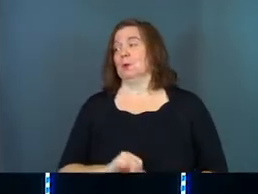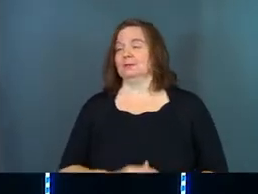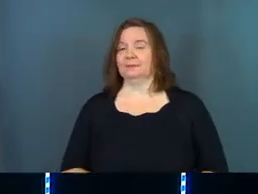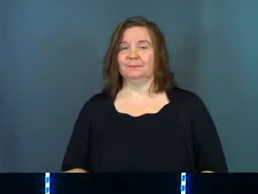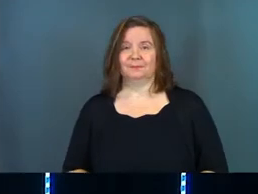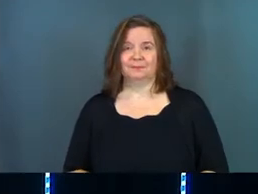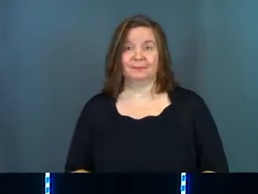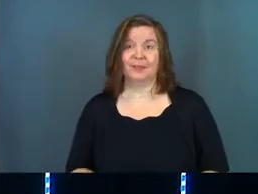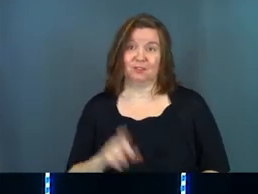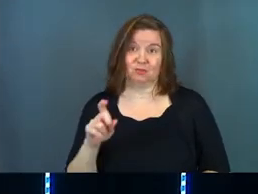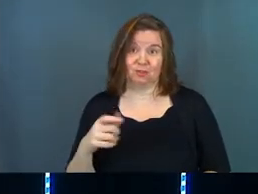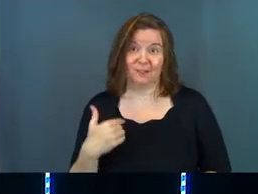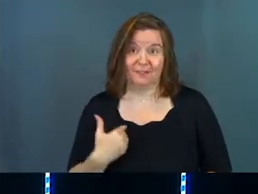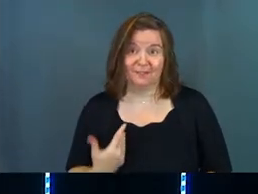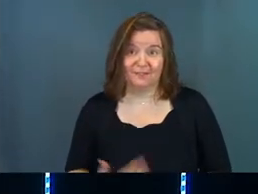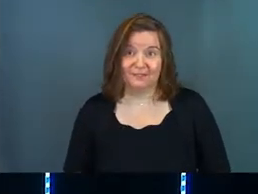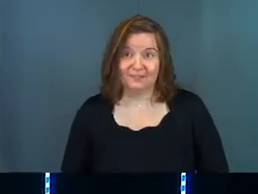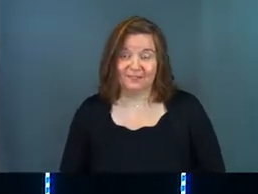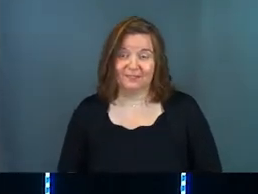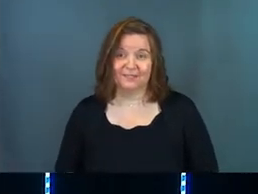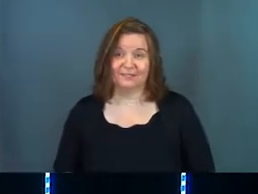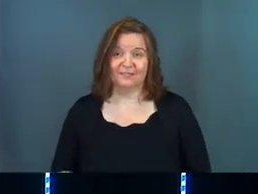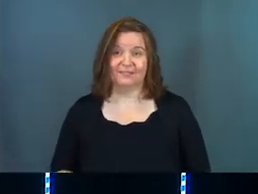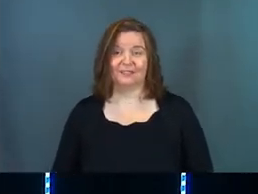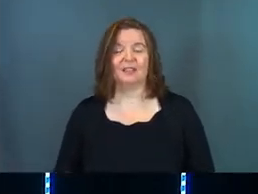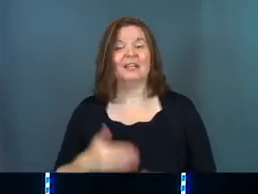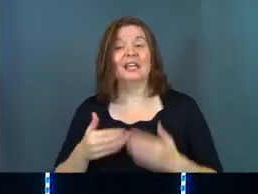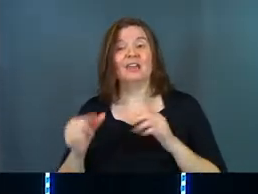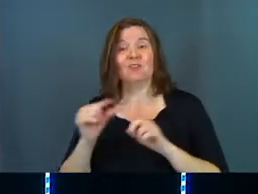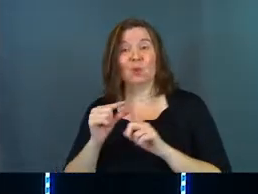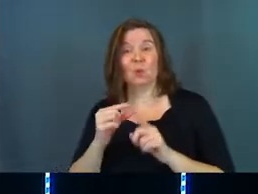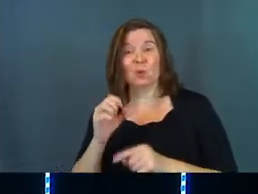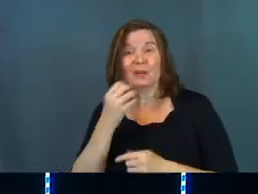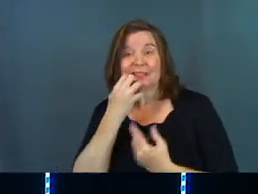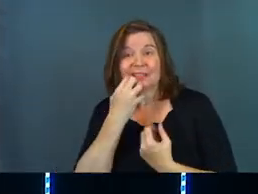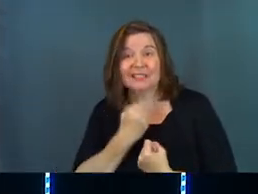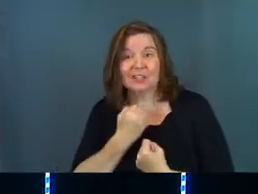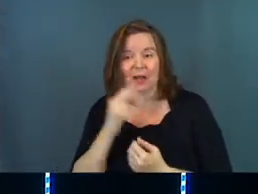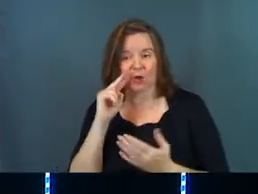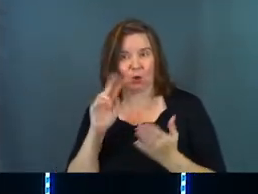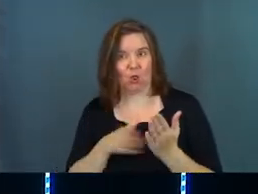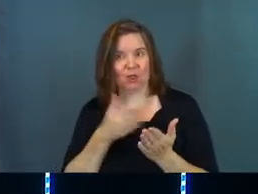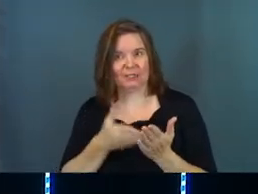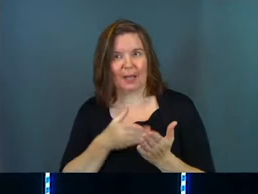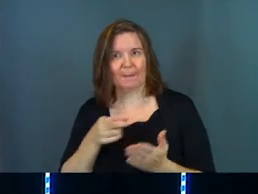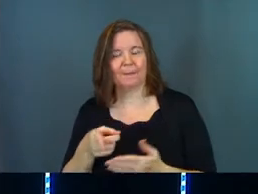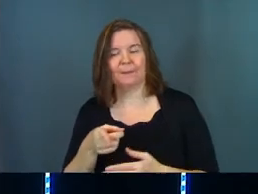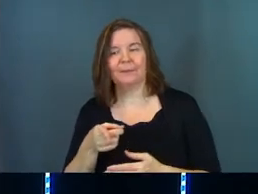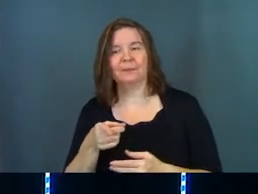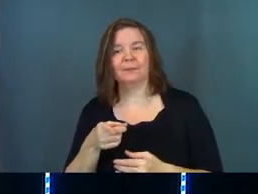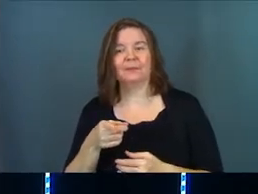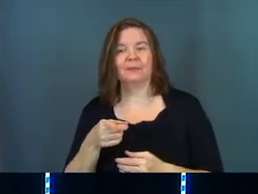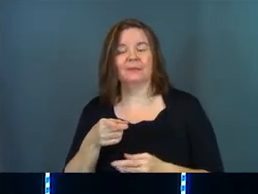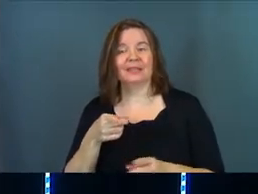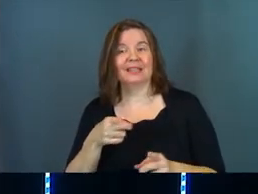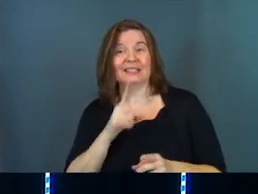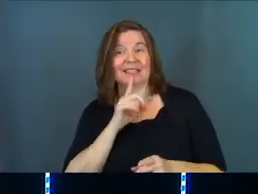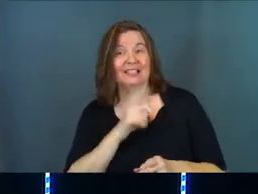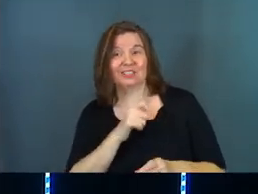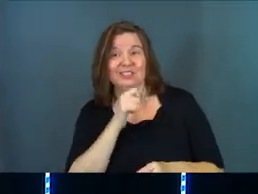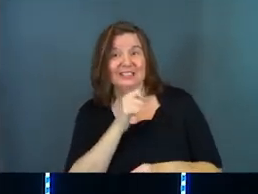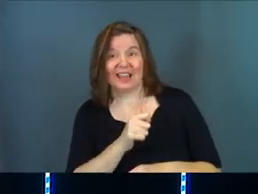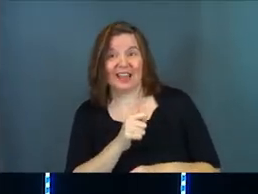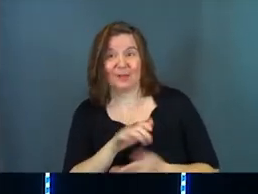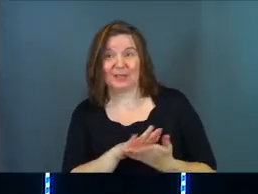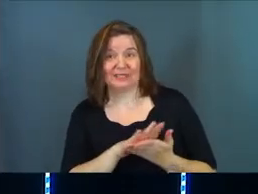and you should have, you should have, even the word dear there. It's like, I had to look this up. He's, he's actually